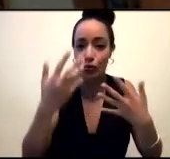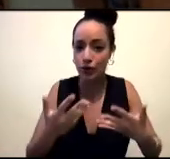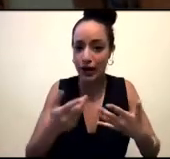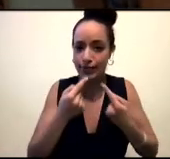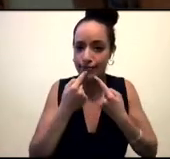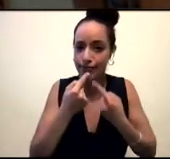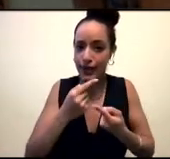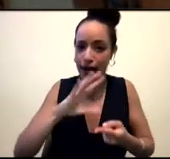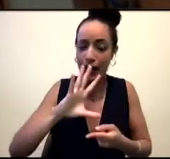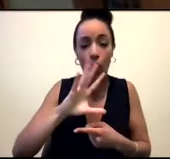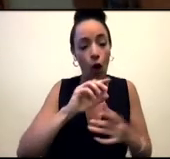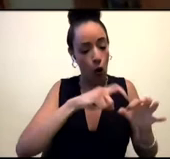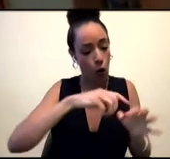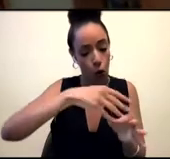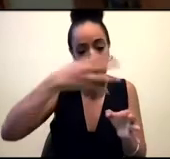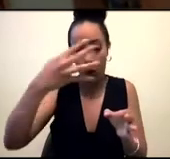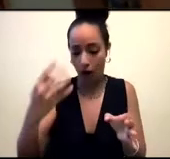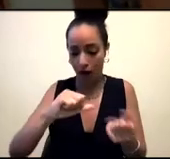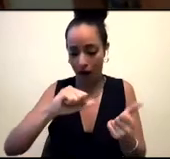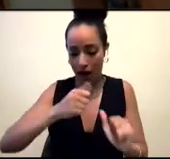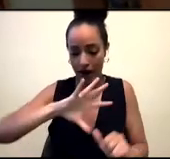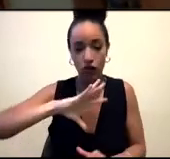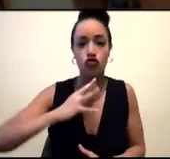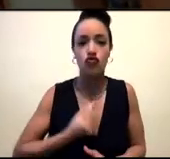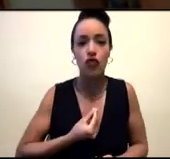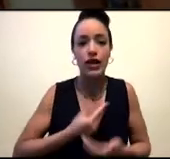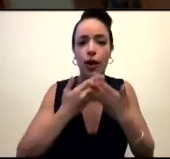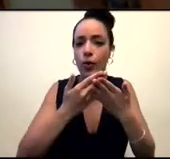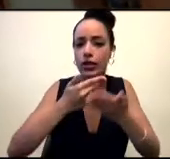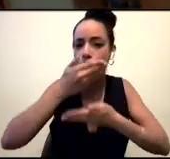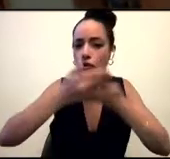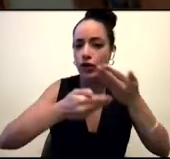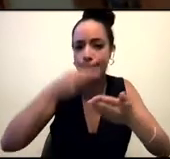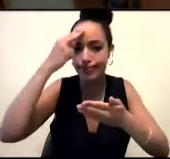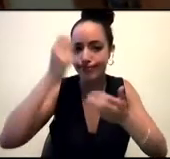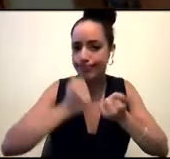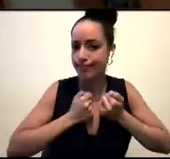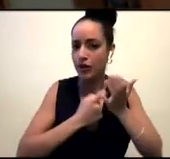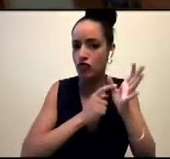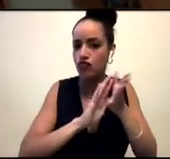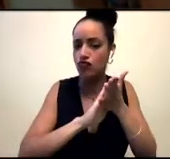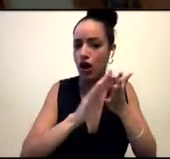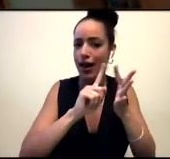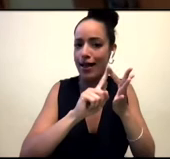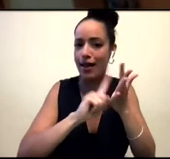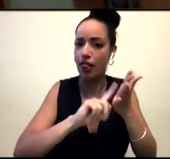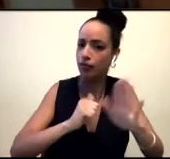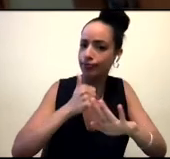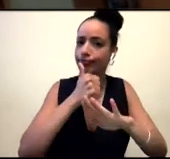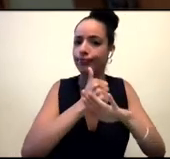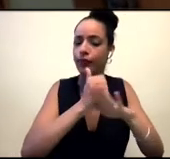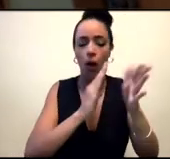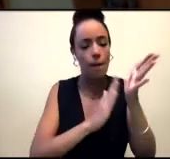trans Muslim stories. I'm Raheel Mohammed. I'm the founder and director of Maslaha, which is running MFest